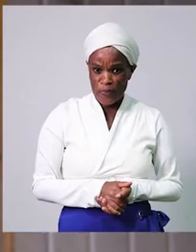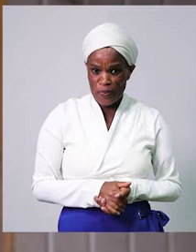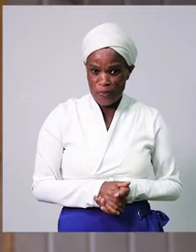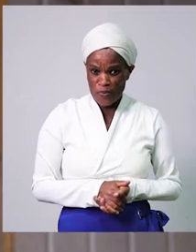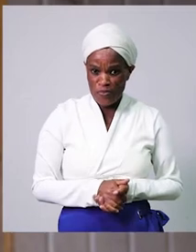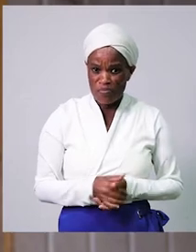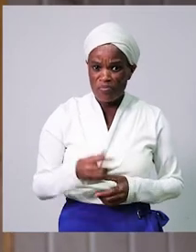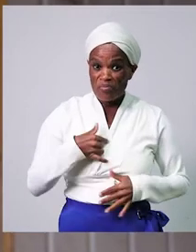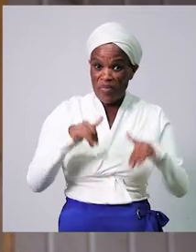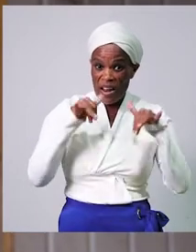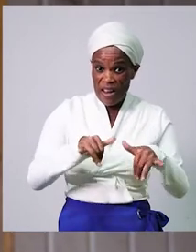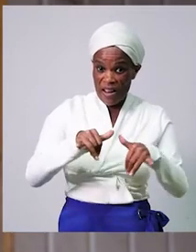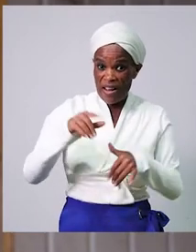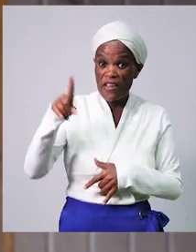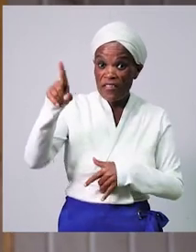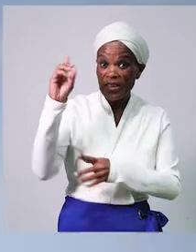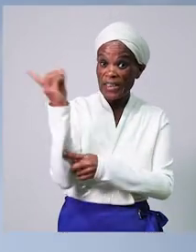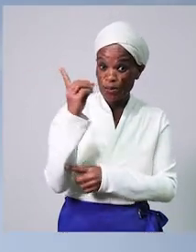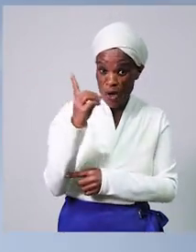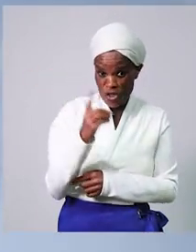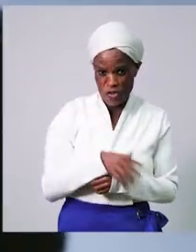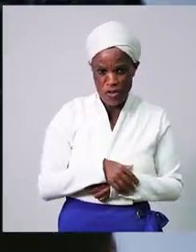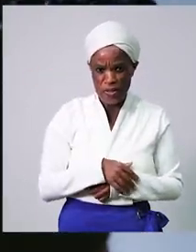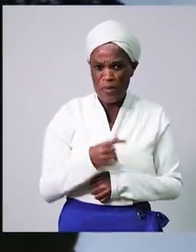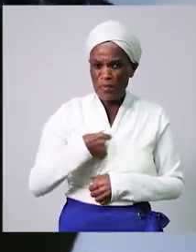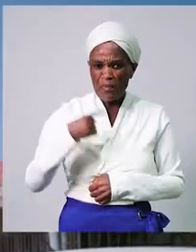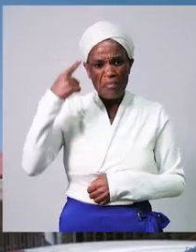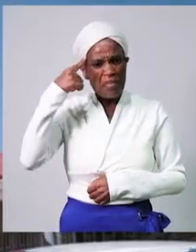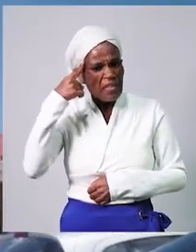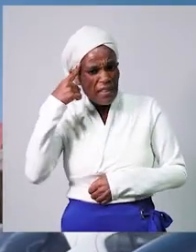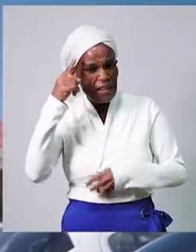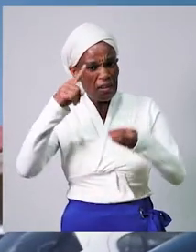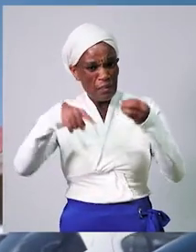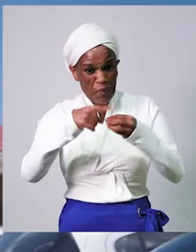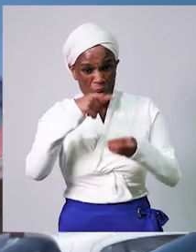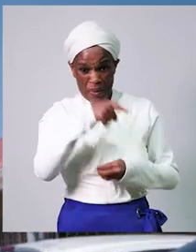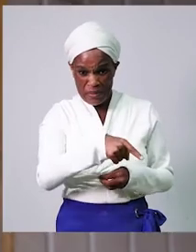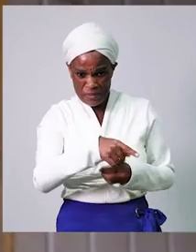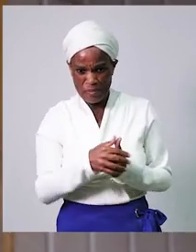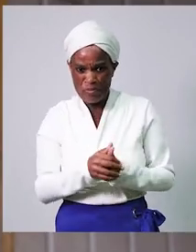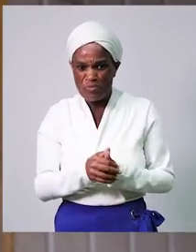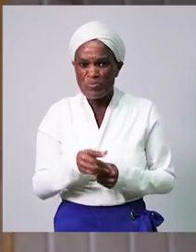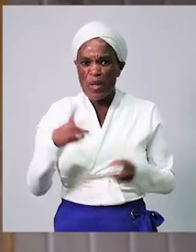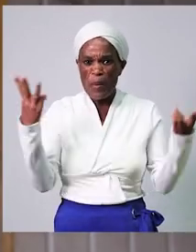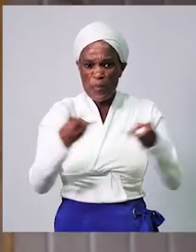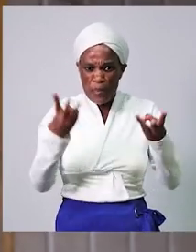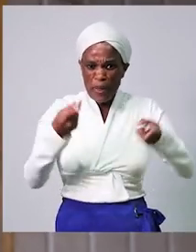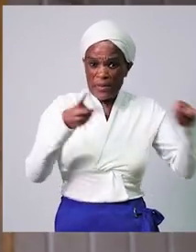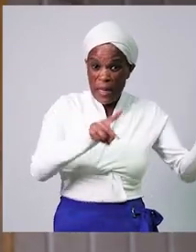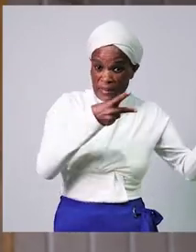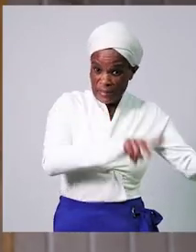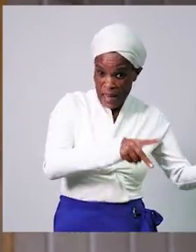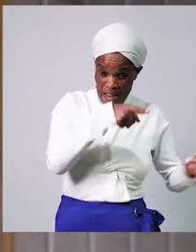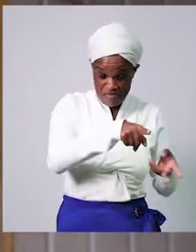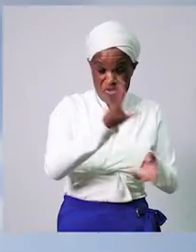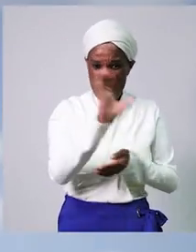I'm a reserve, a dispatch. My opinion has changed after I saw in the living area how people are going